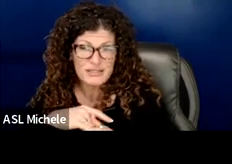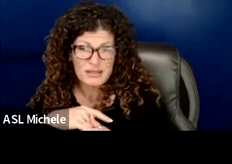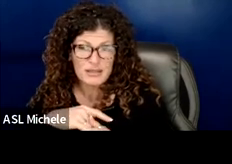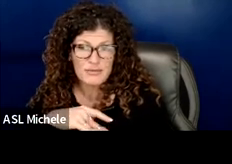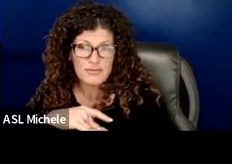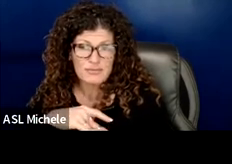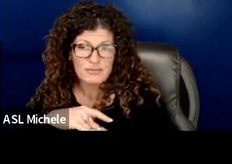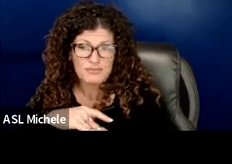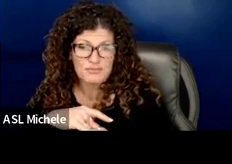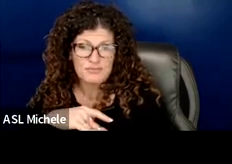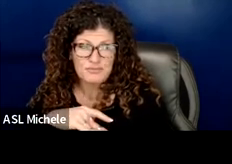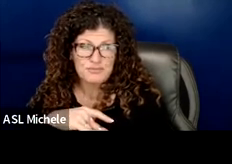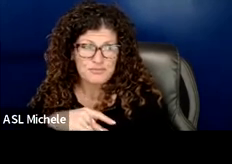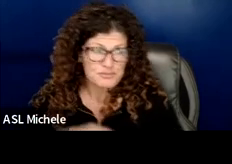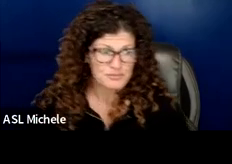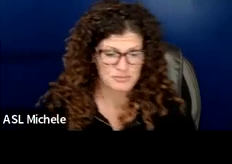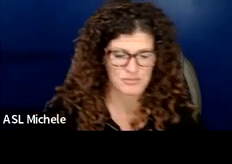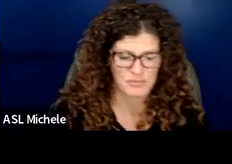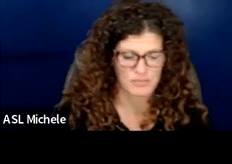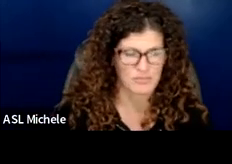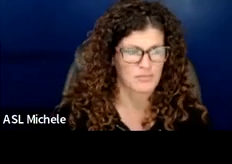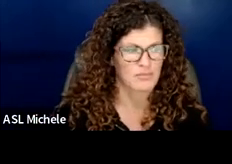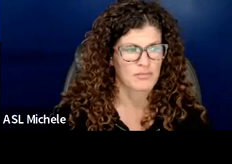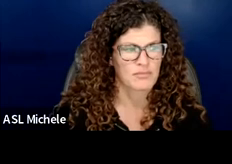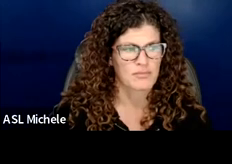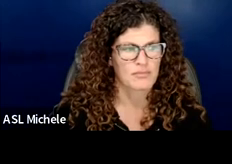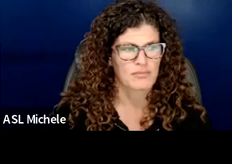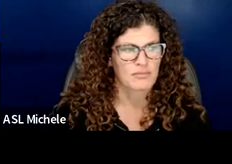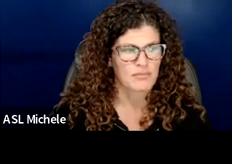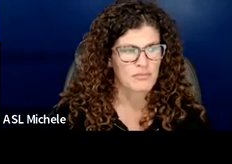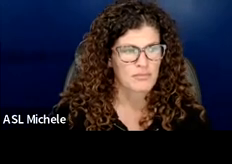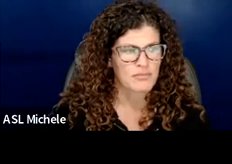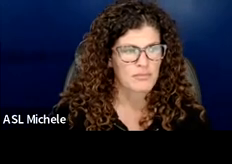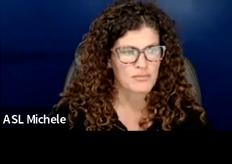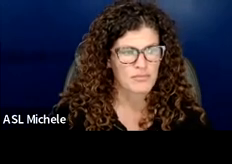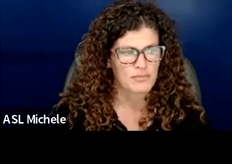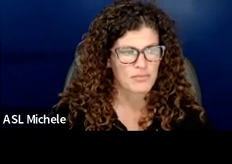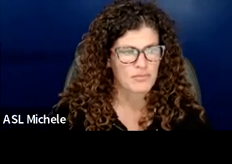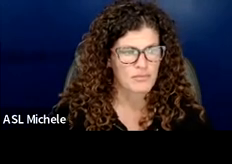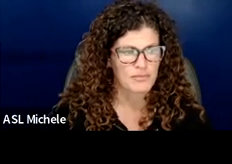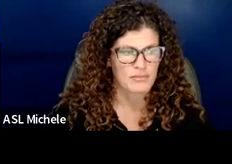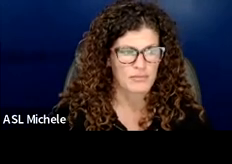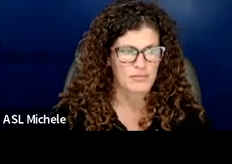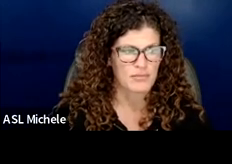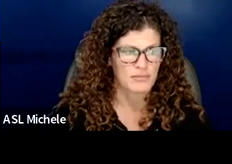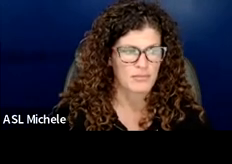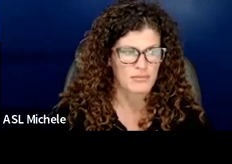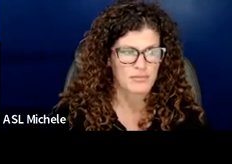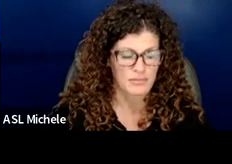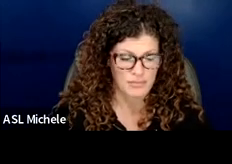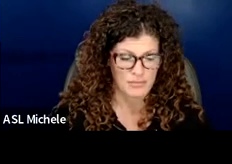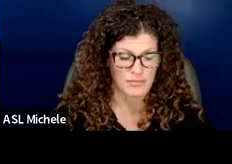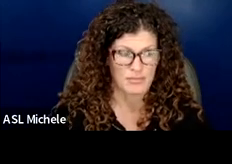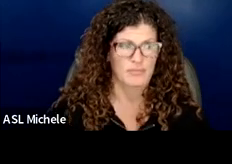in my mind at least there are two different things and i would suggest that if you have someone who can work who can